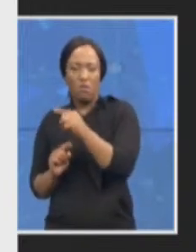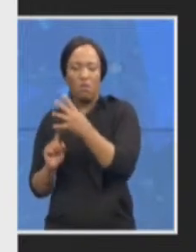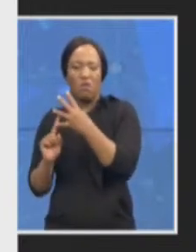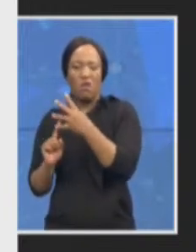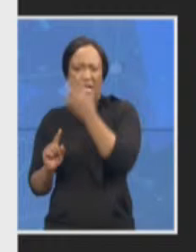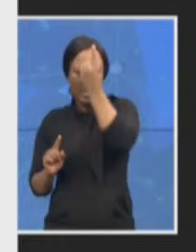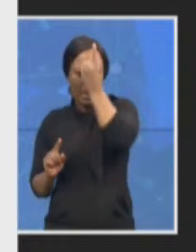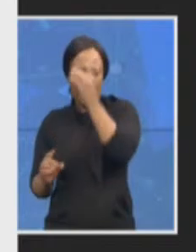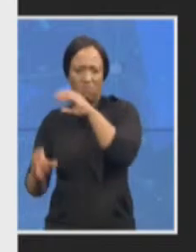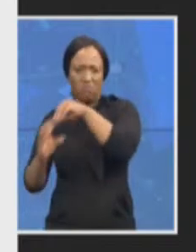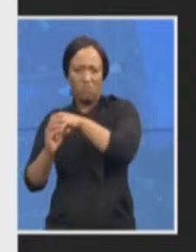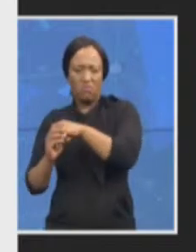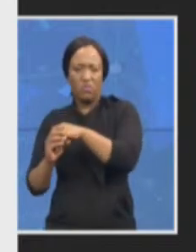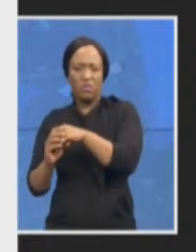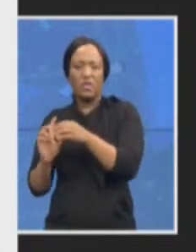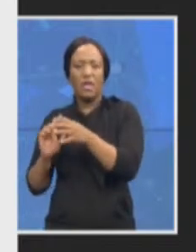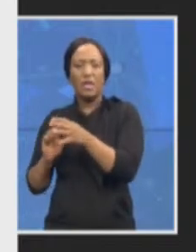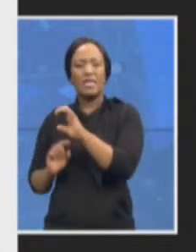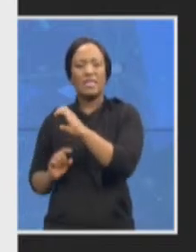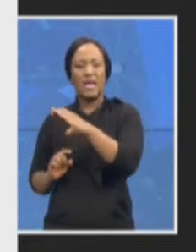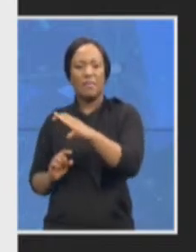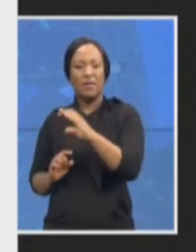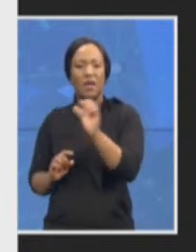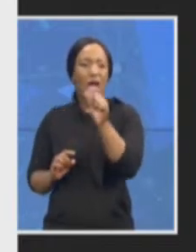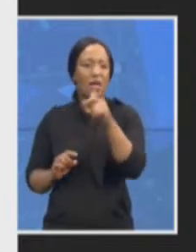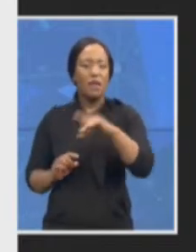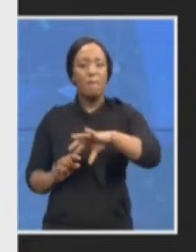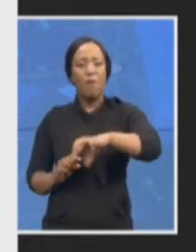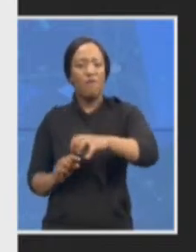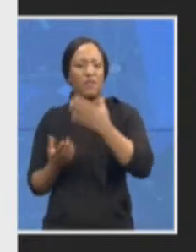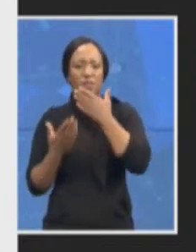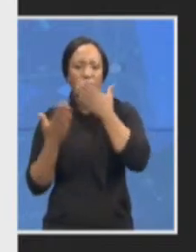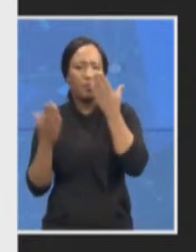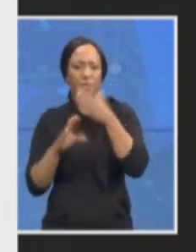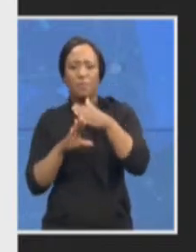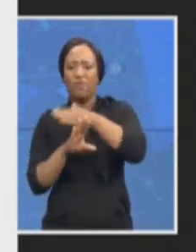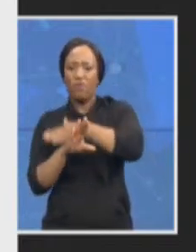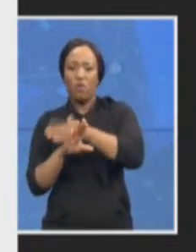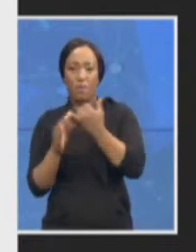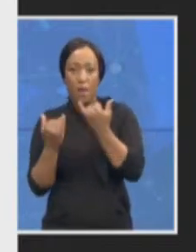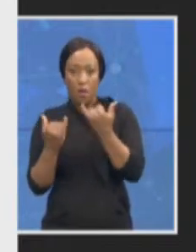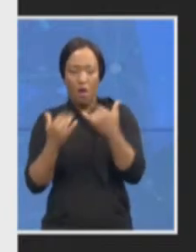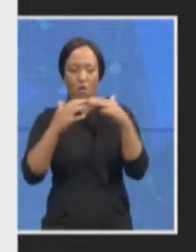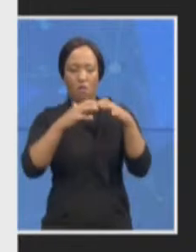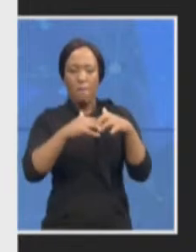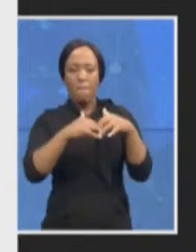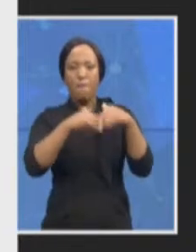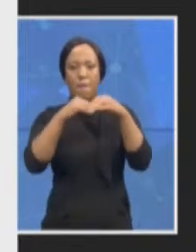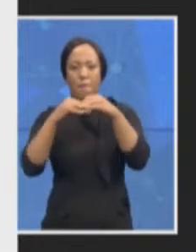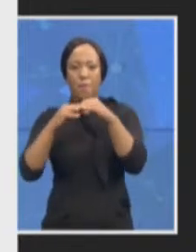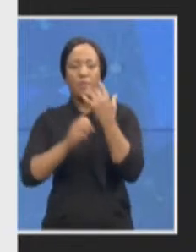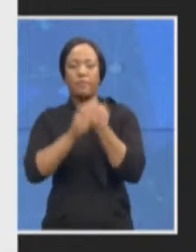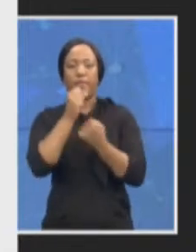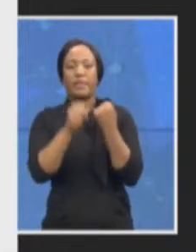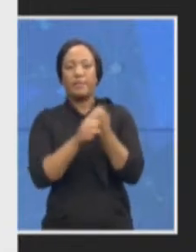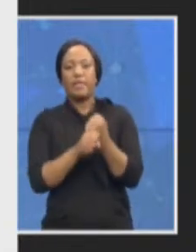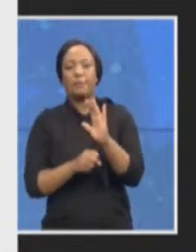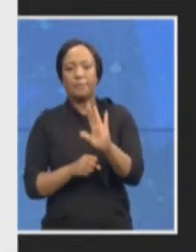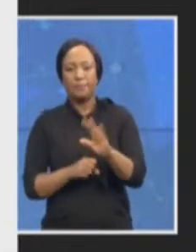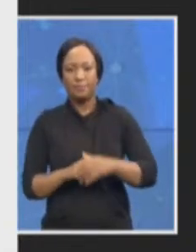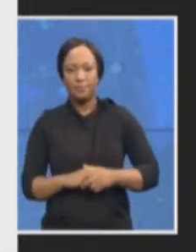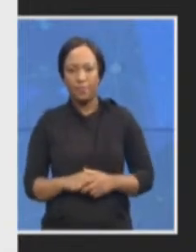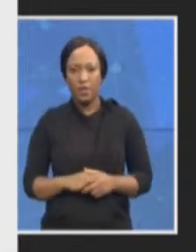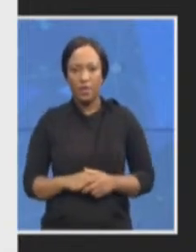not the other provinces so that has been set up within the last year these are things that we didn't have before we